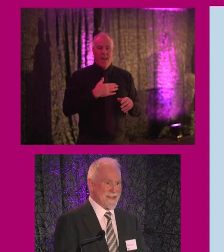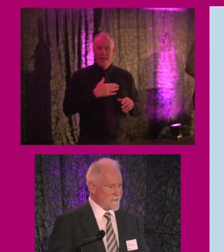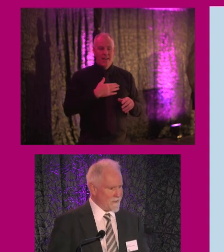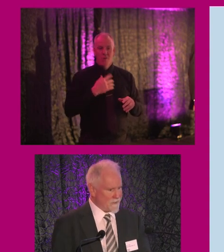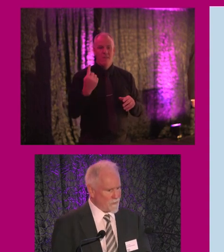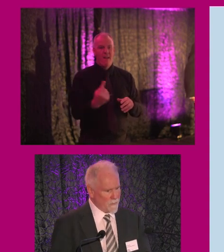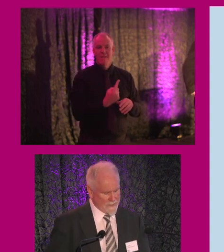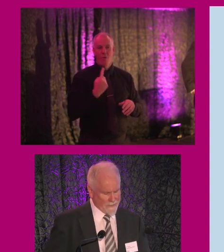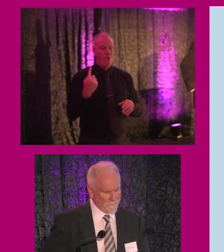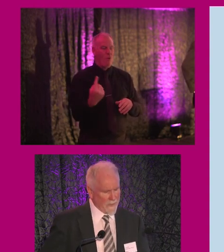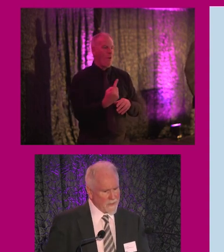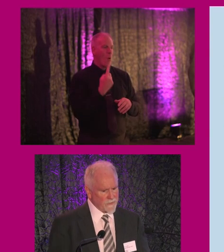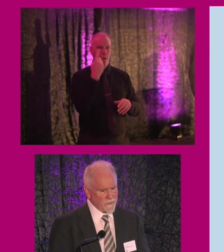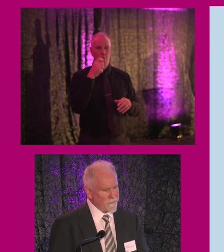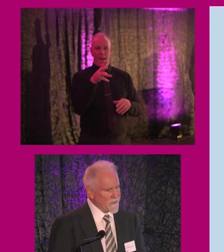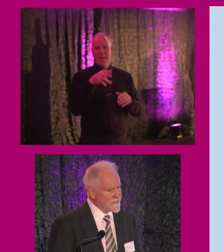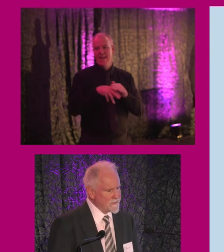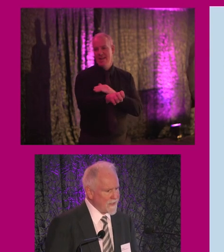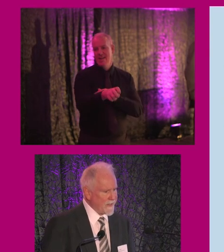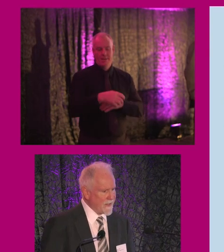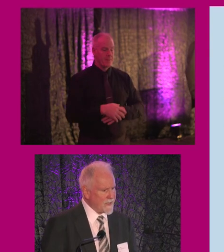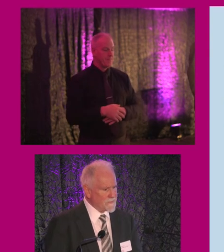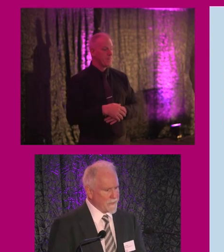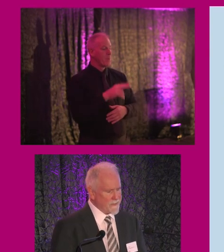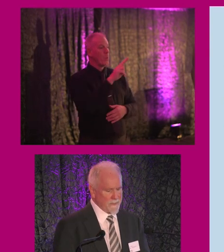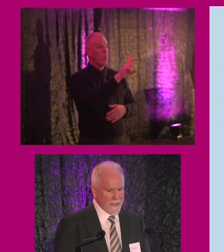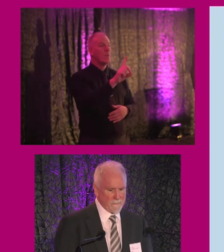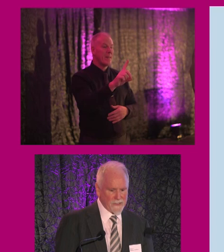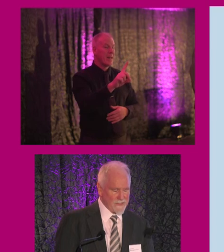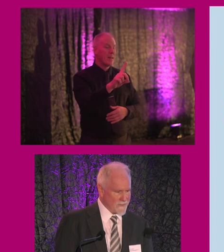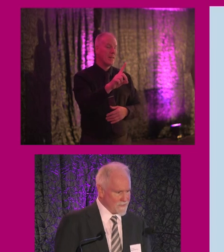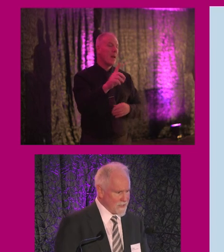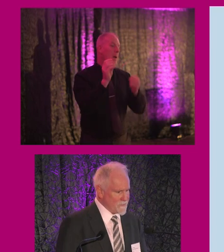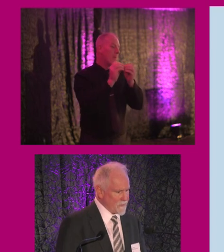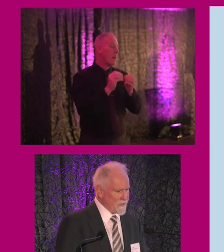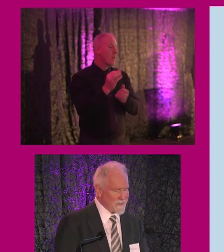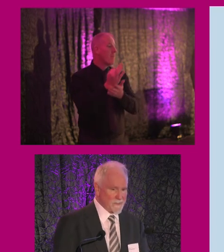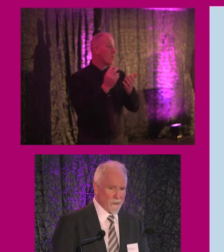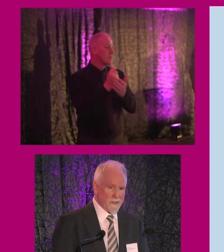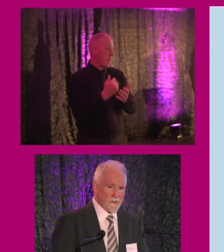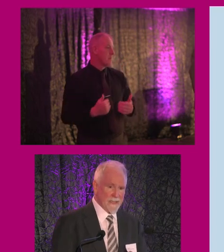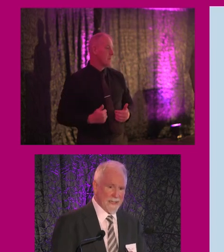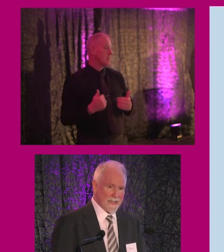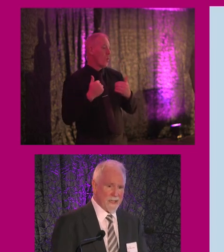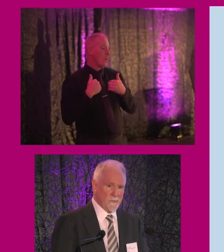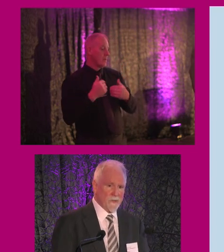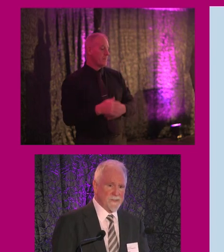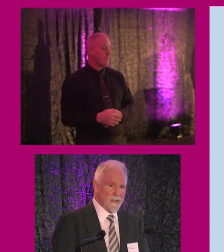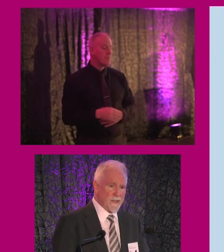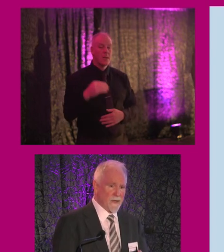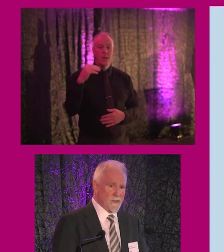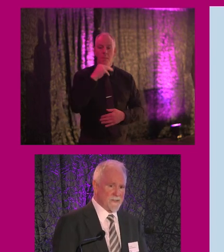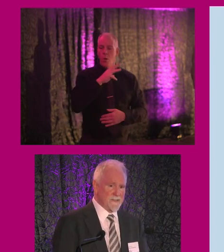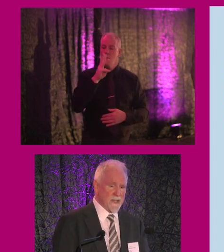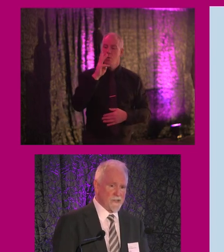means to get into a building. So universal design has been mentioned several times already this morning. So key words